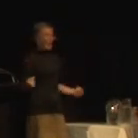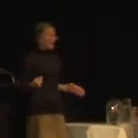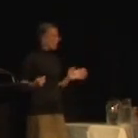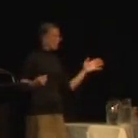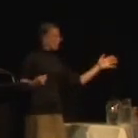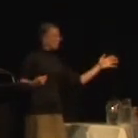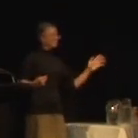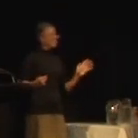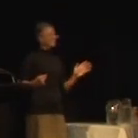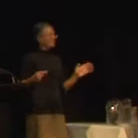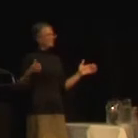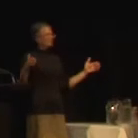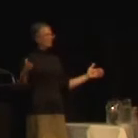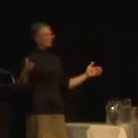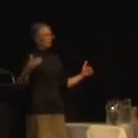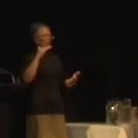cut off partway through.